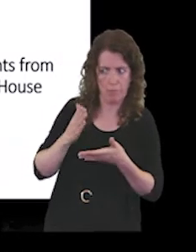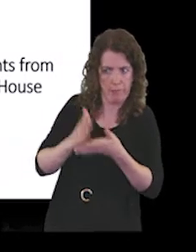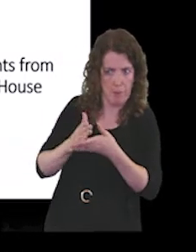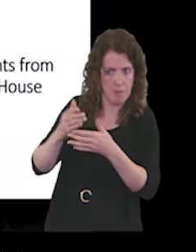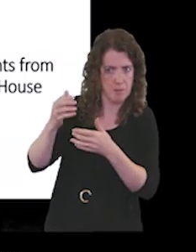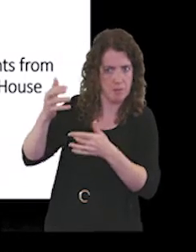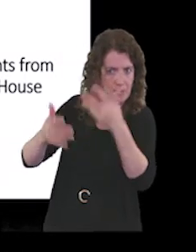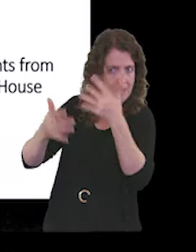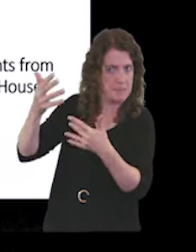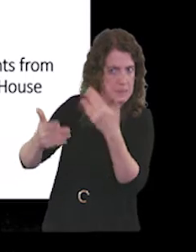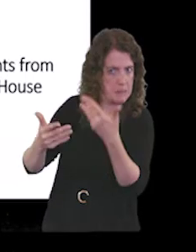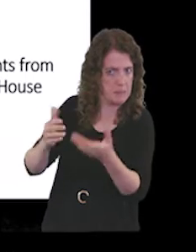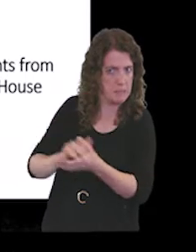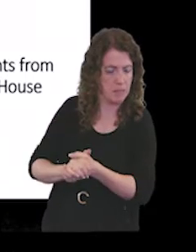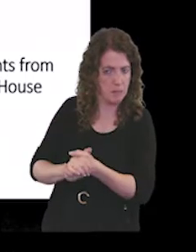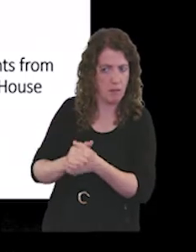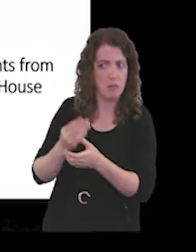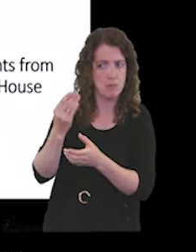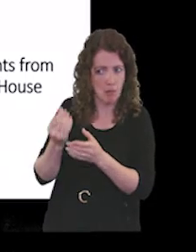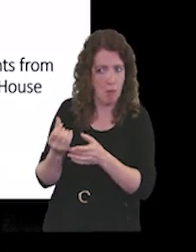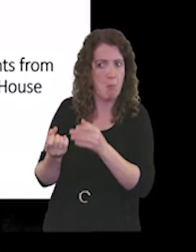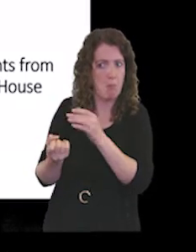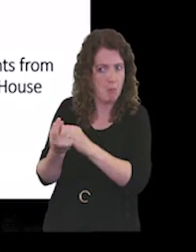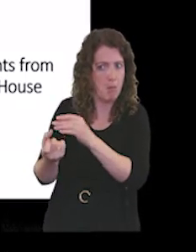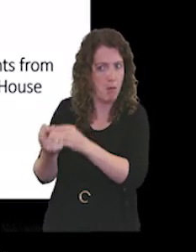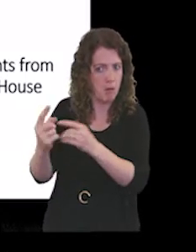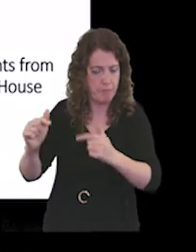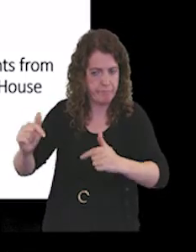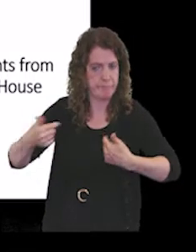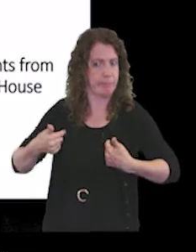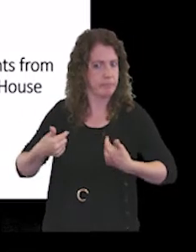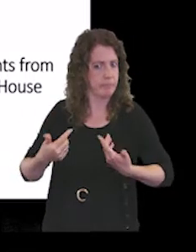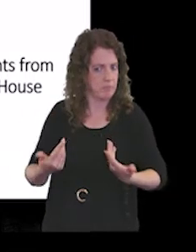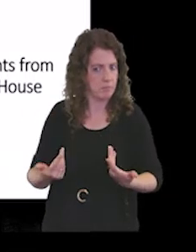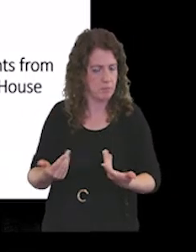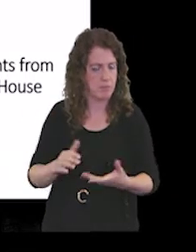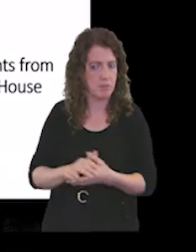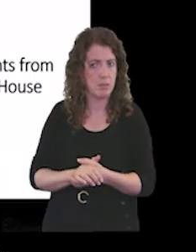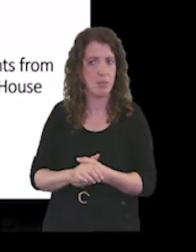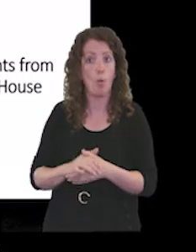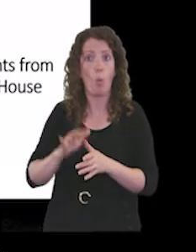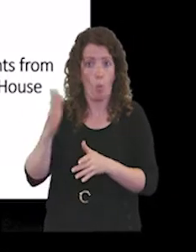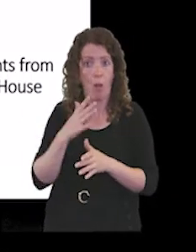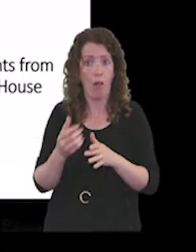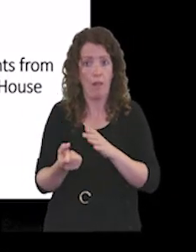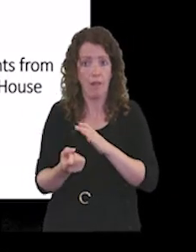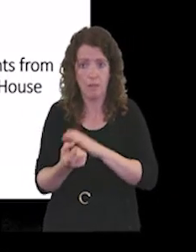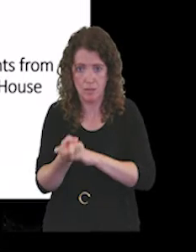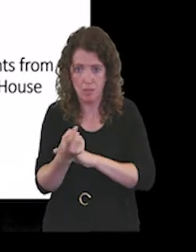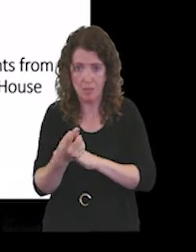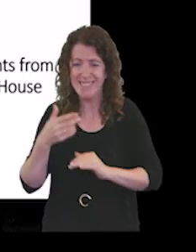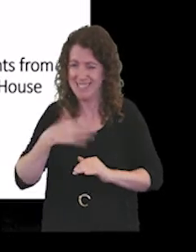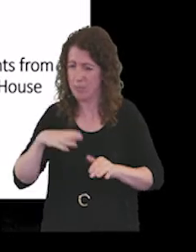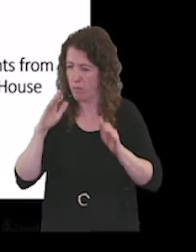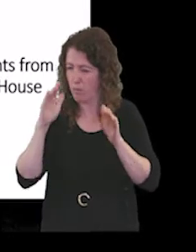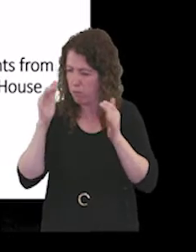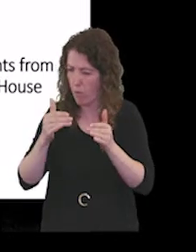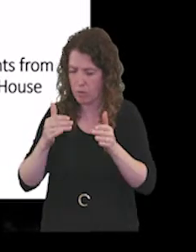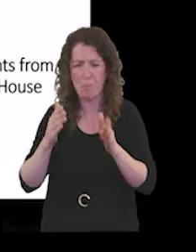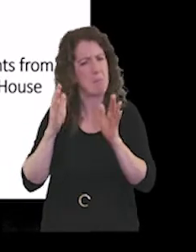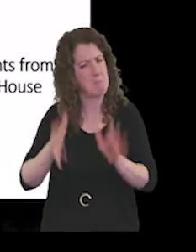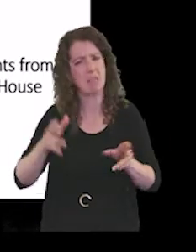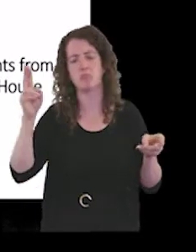some of those incidents or all of those incidents, we need to focus on reducing